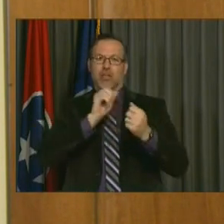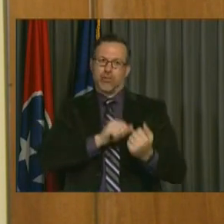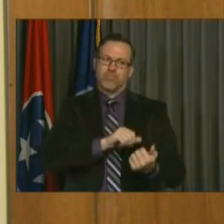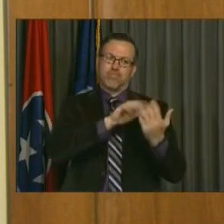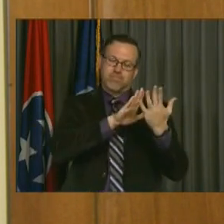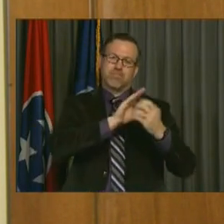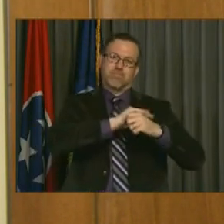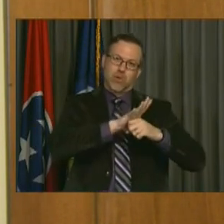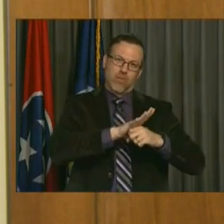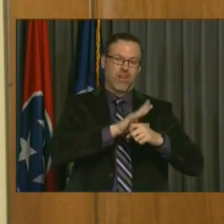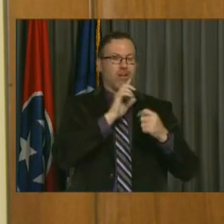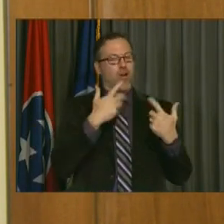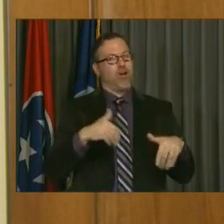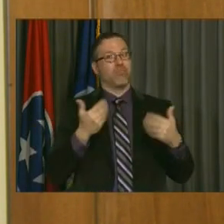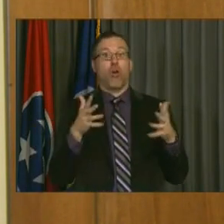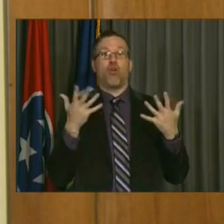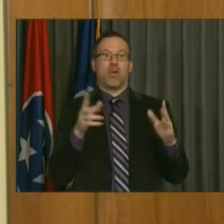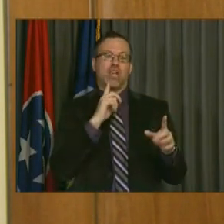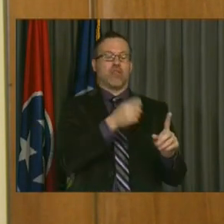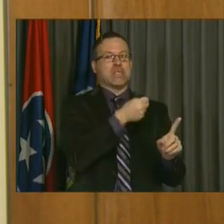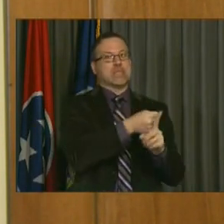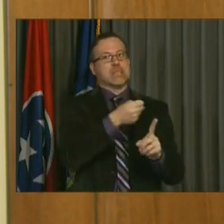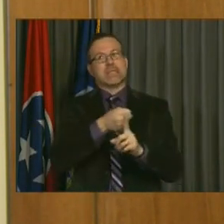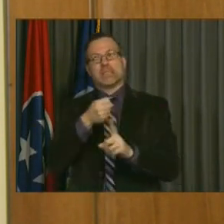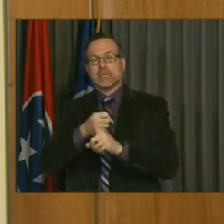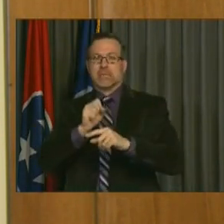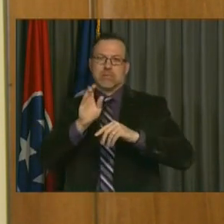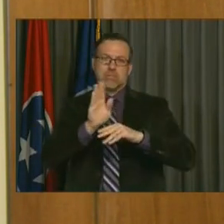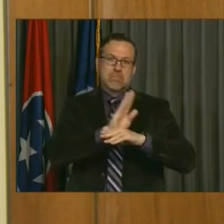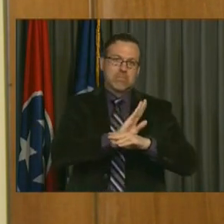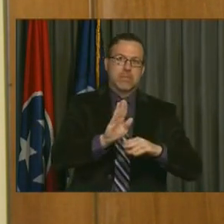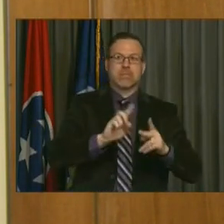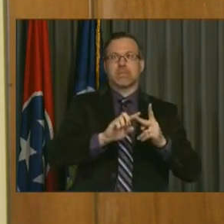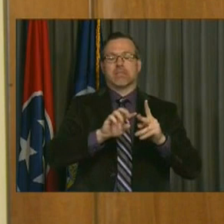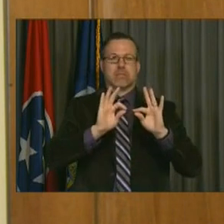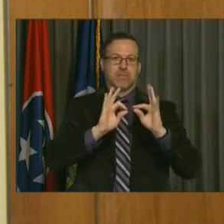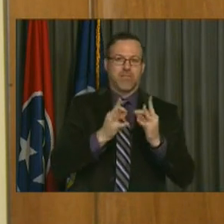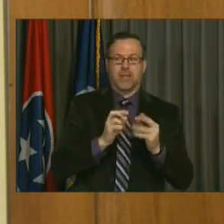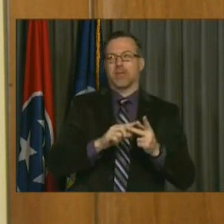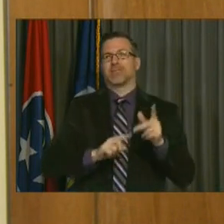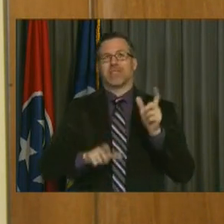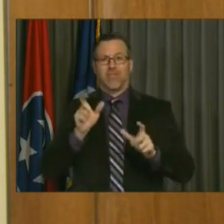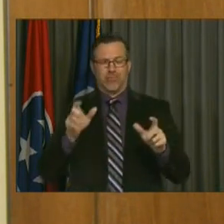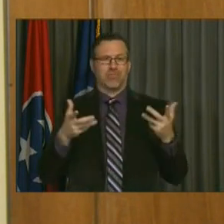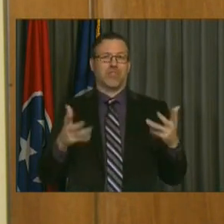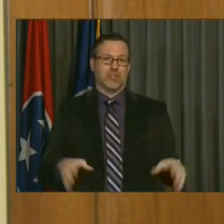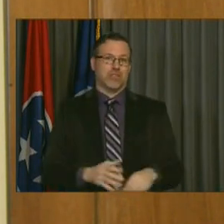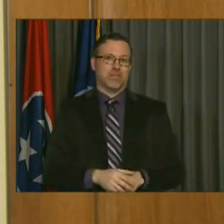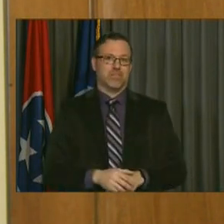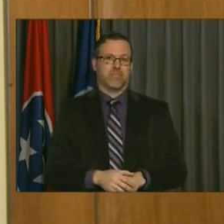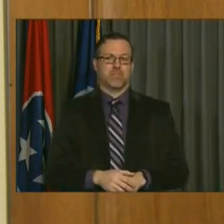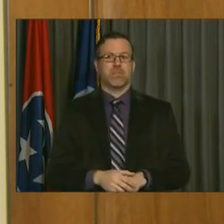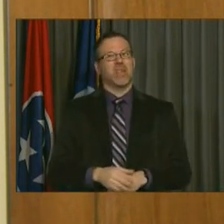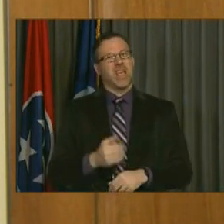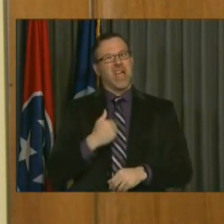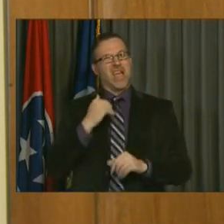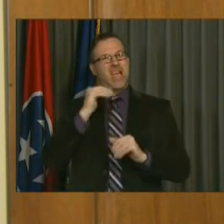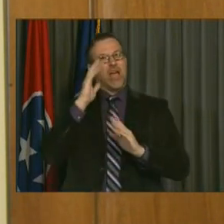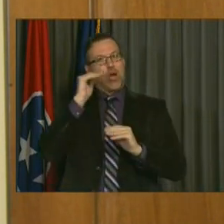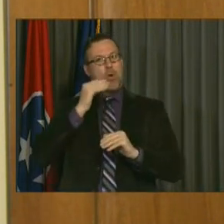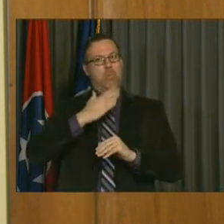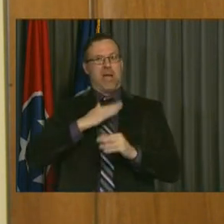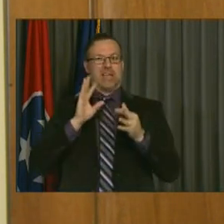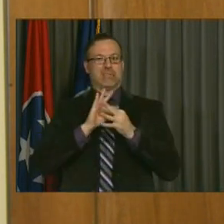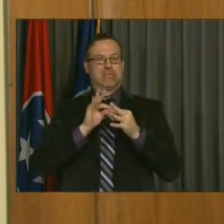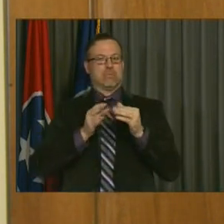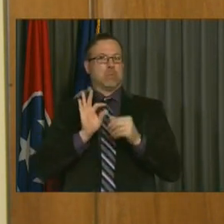impacting so many families, individuals and businesses. We hope that provides a little more information about what